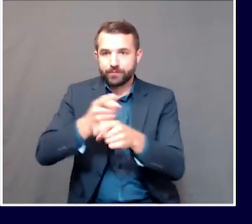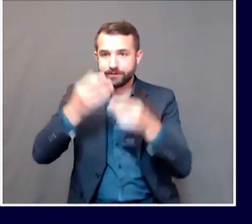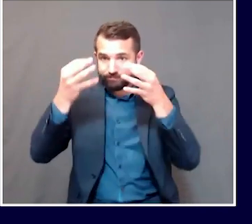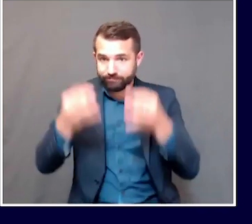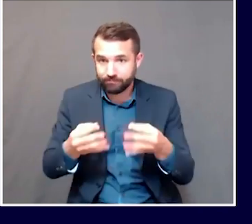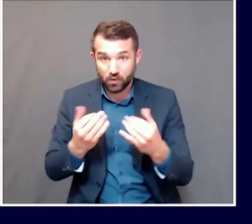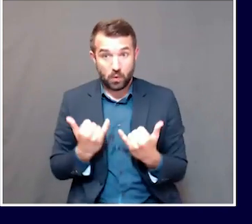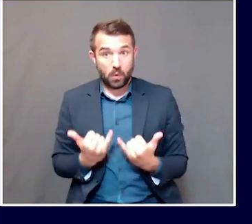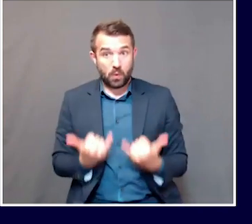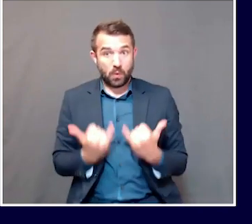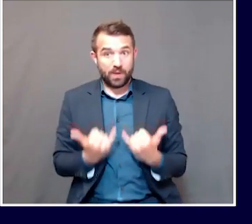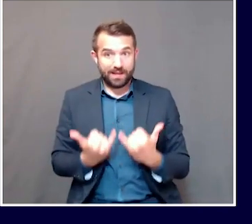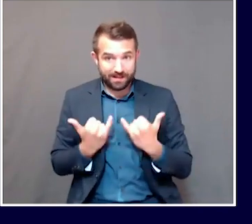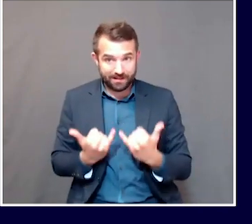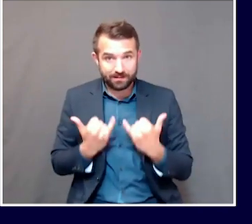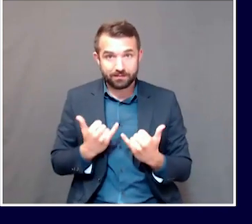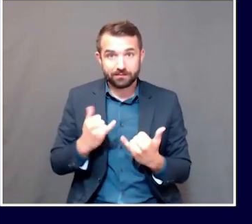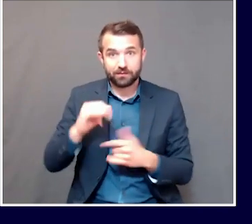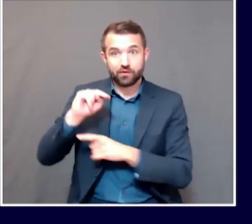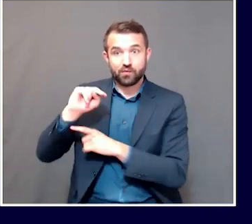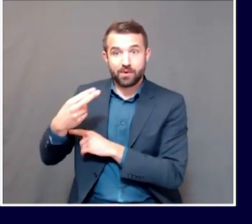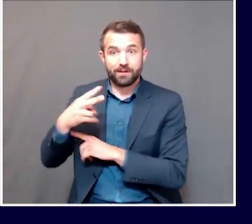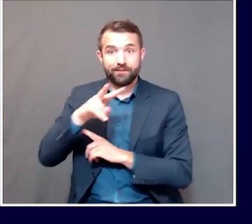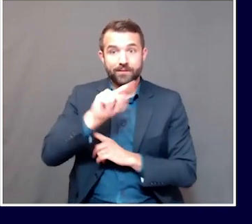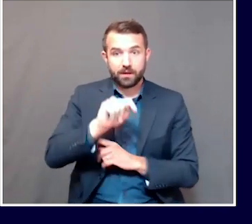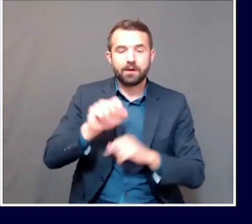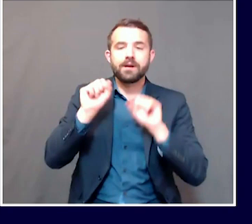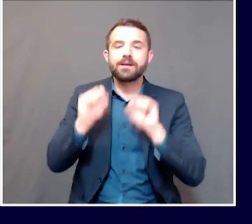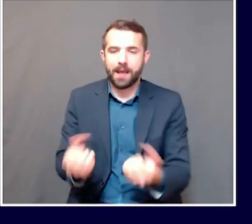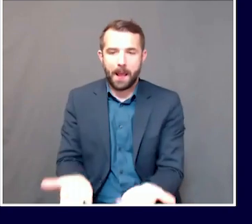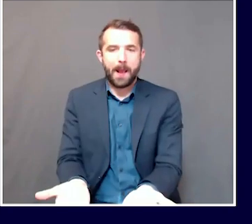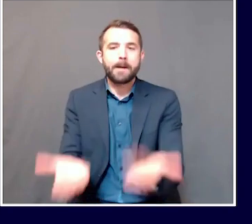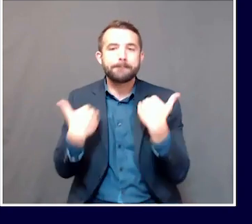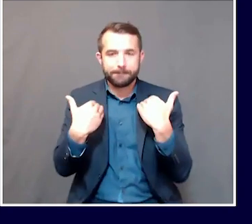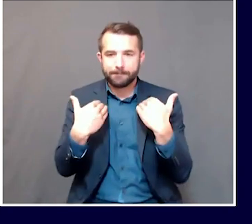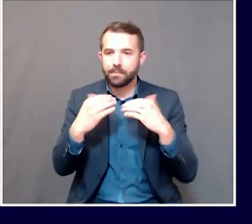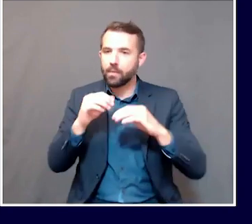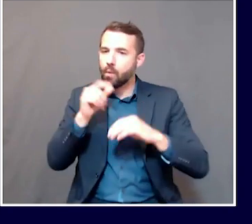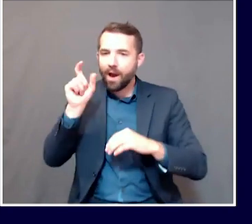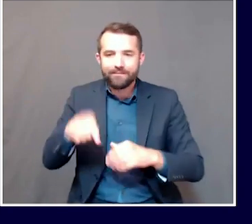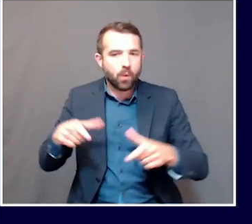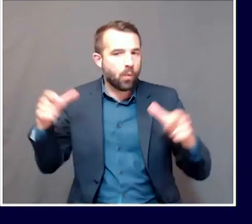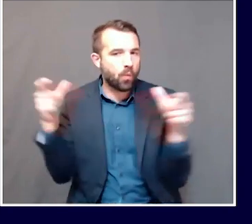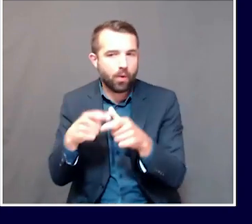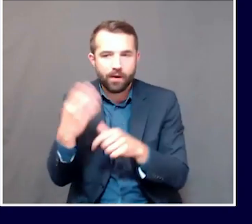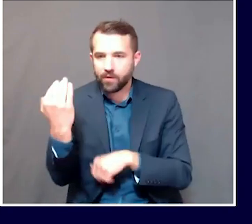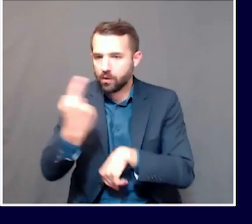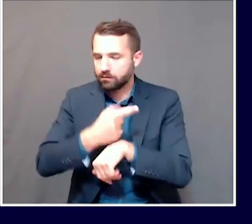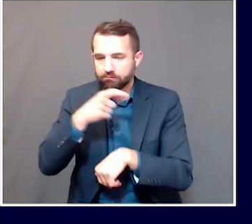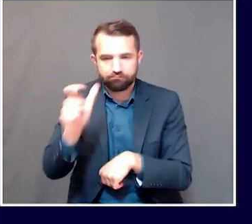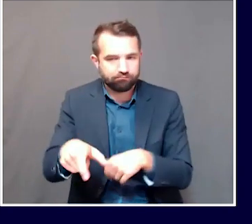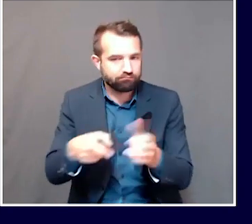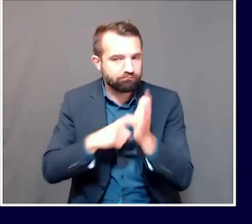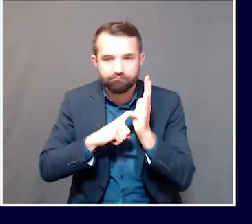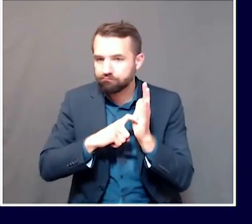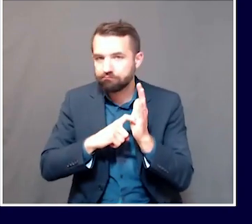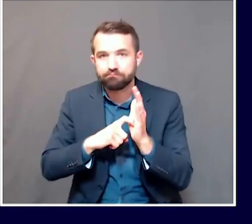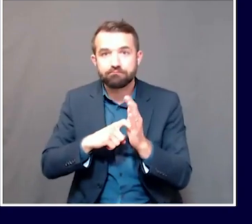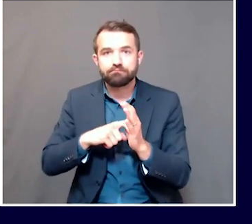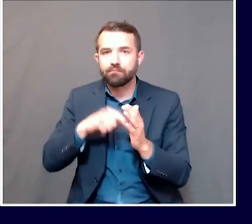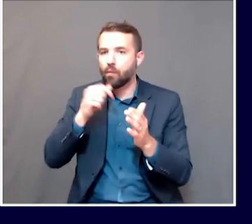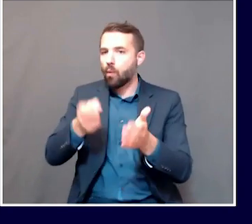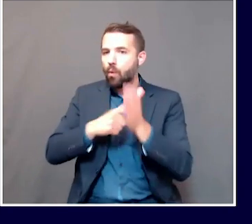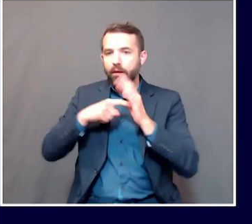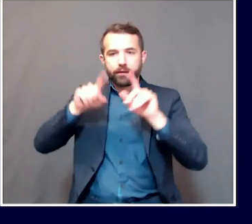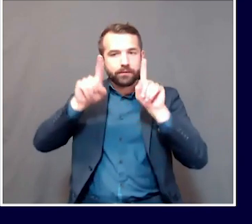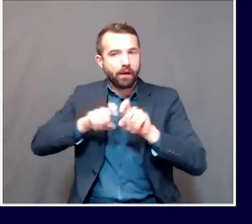can come into Maine without quarantining and without a test, a COVID-19 test.